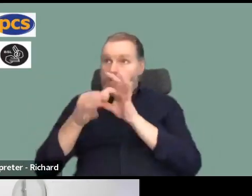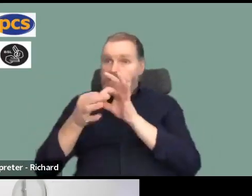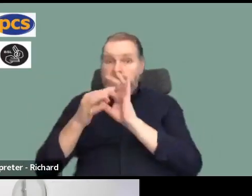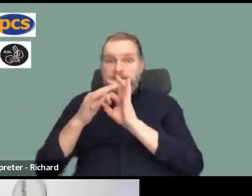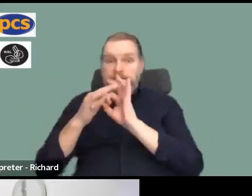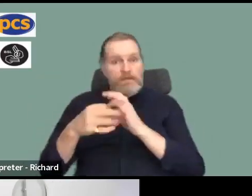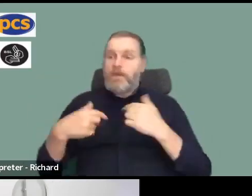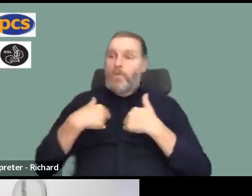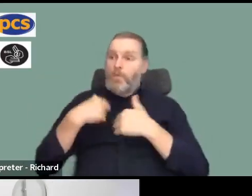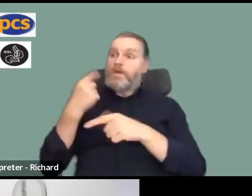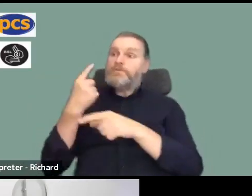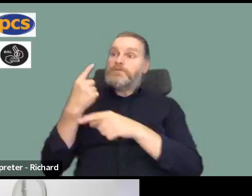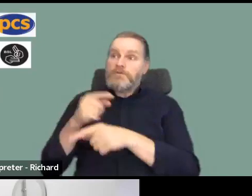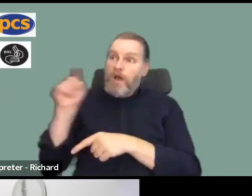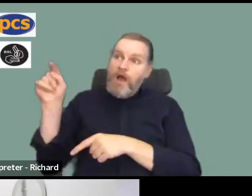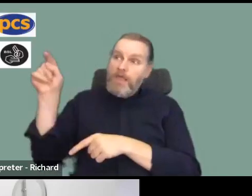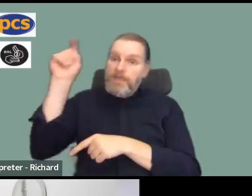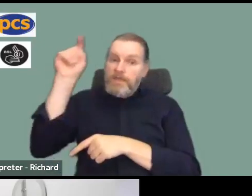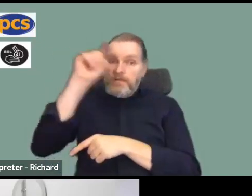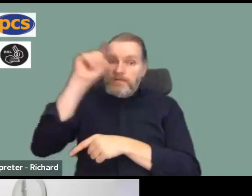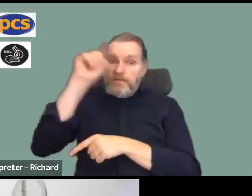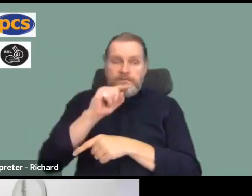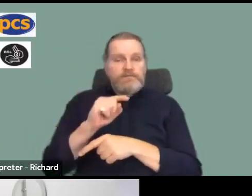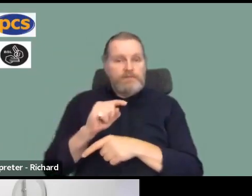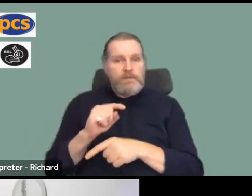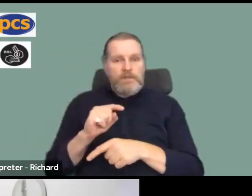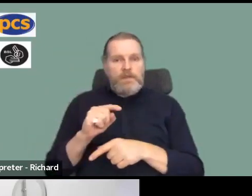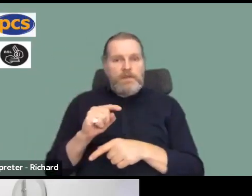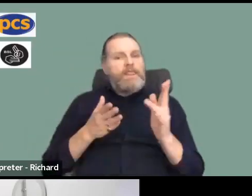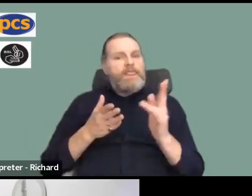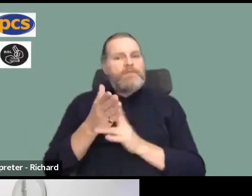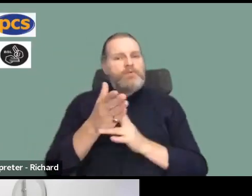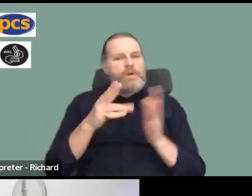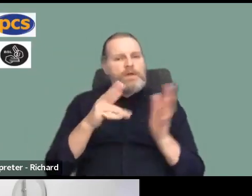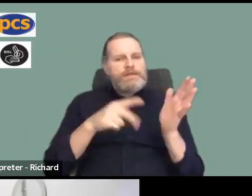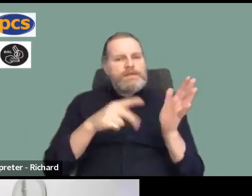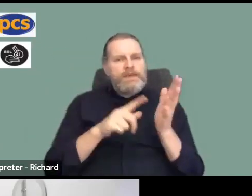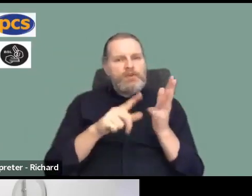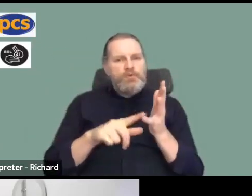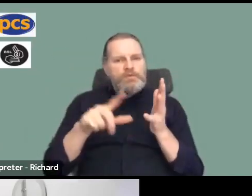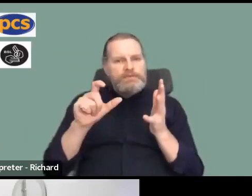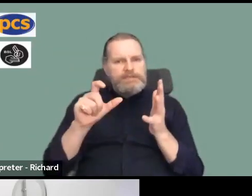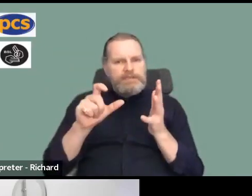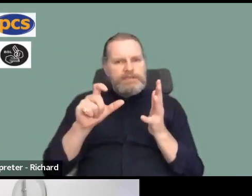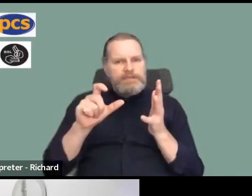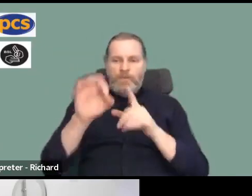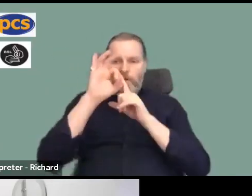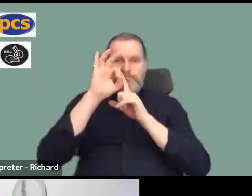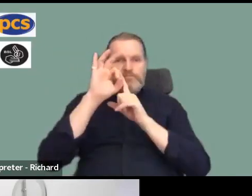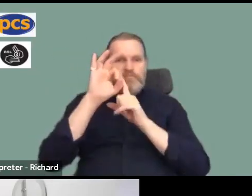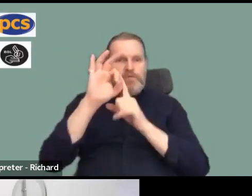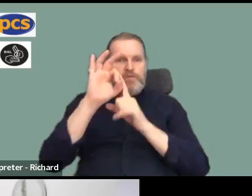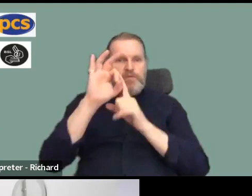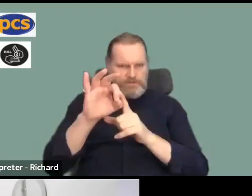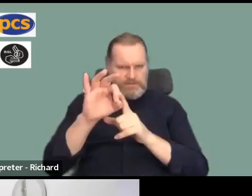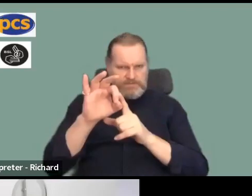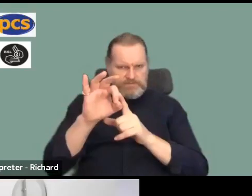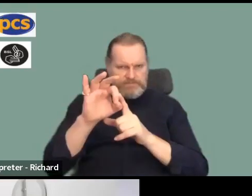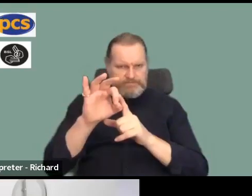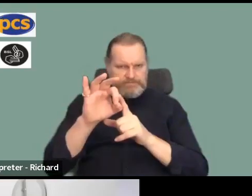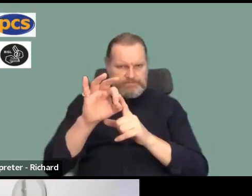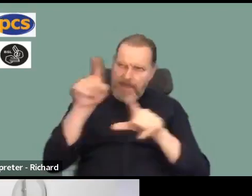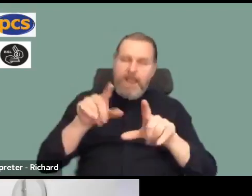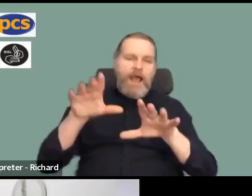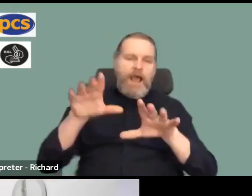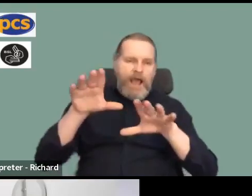other public sector colleagues, we've proposed to the TUC and it's been accepted. And there will be a meeting on the 5th of September, for the first